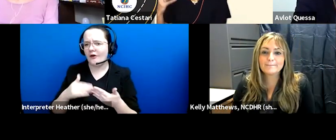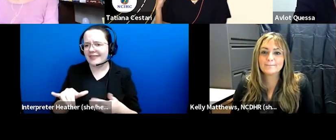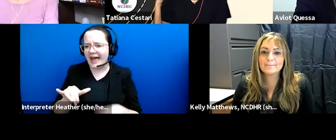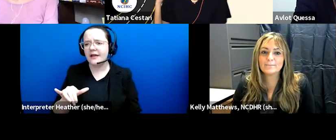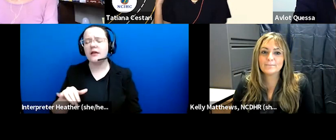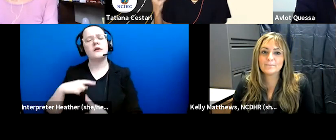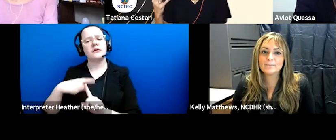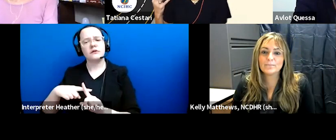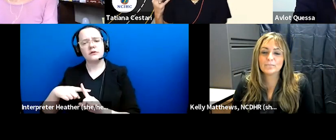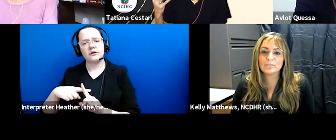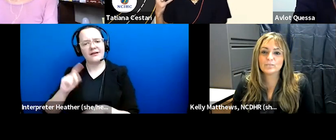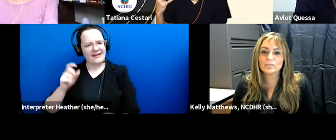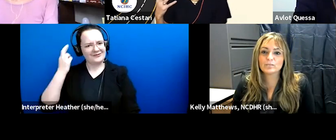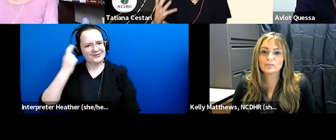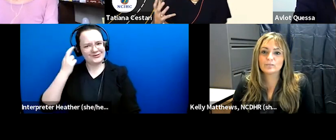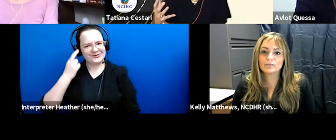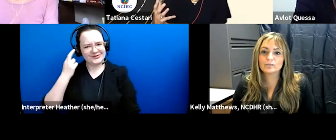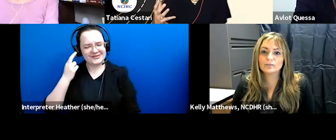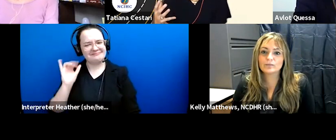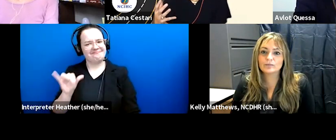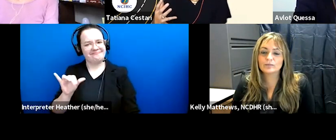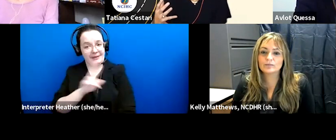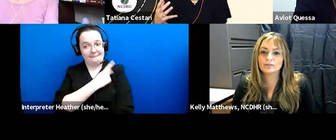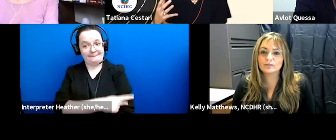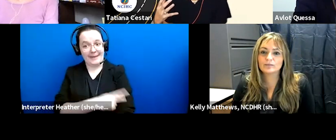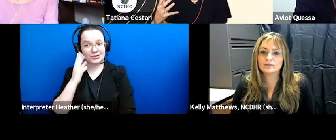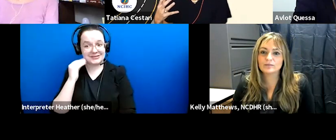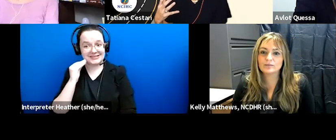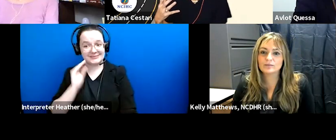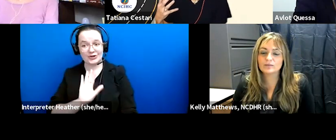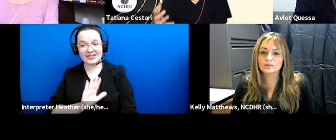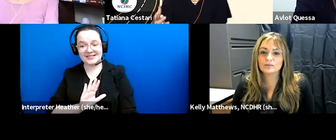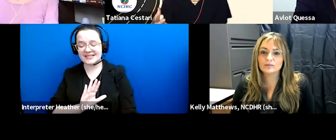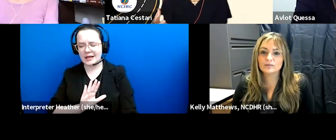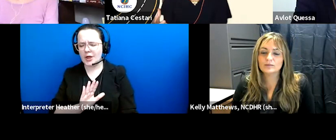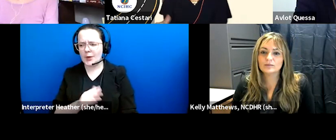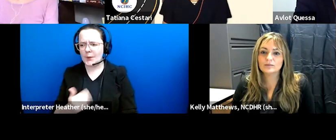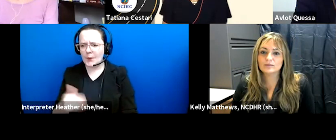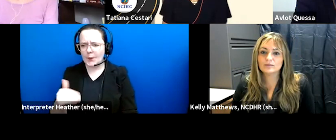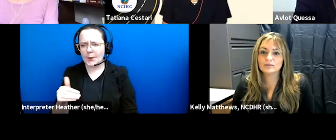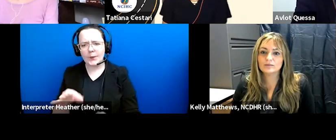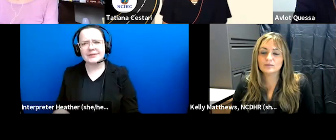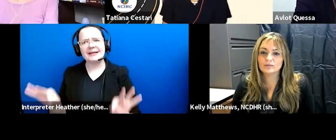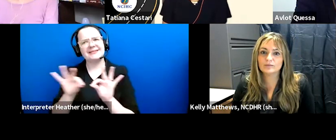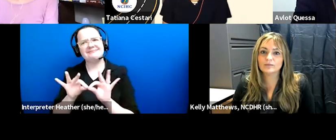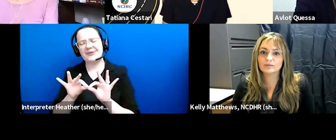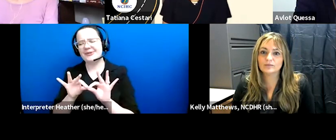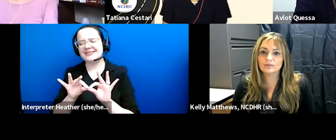is realizing that patient experience is a key aspect in in